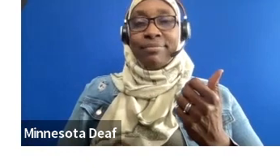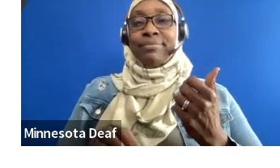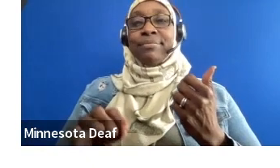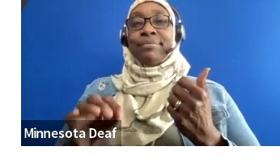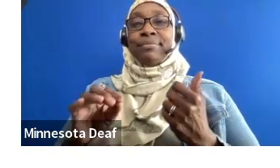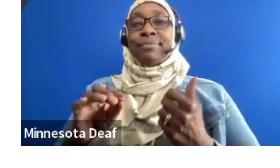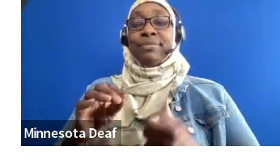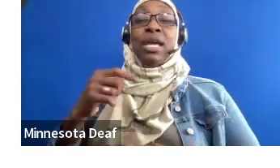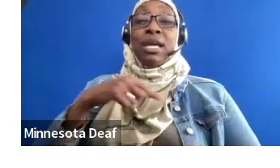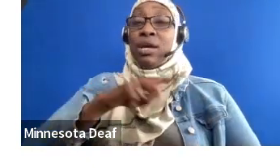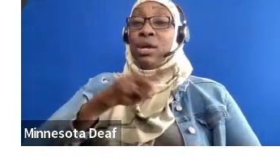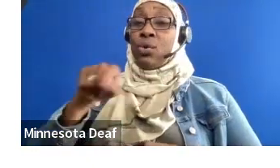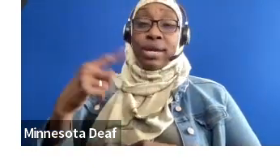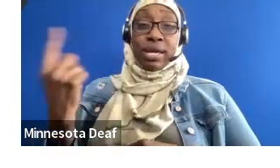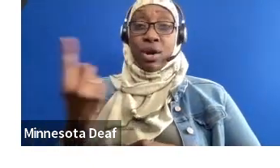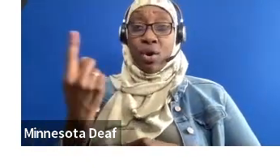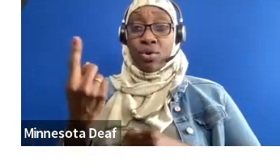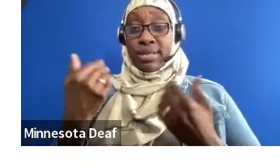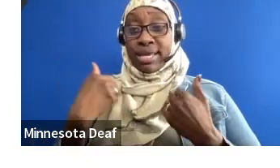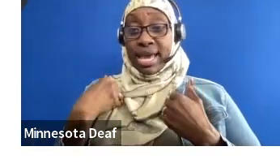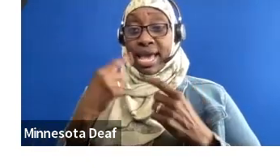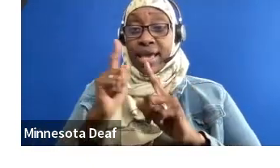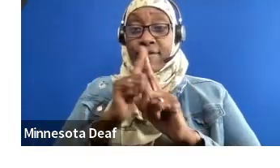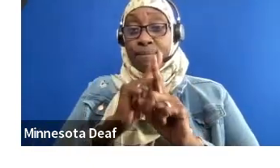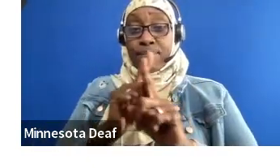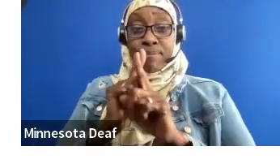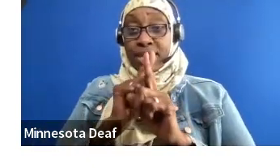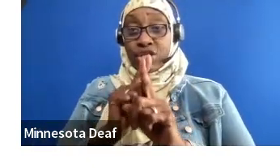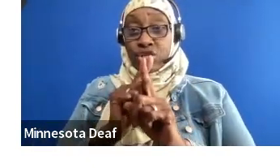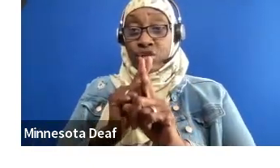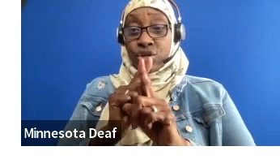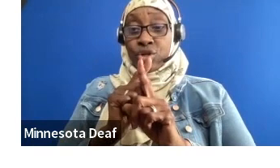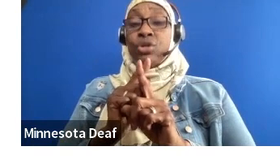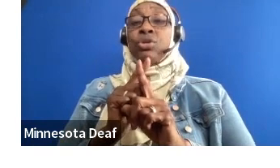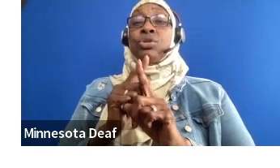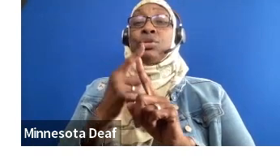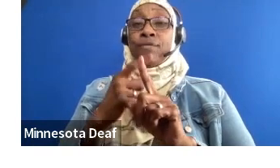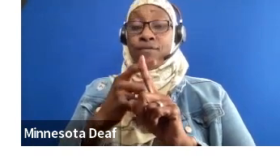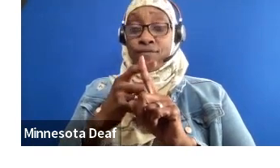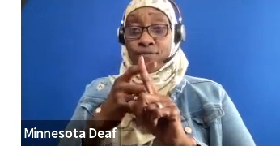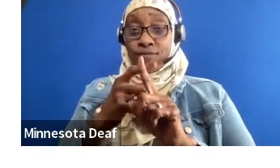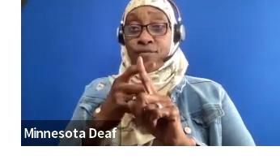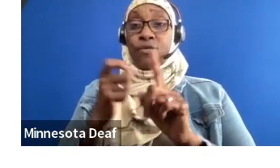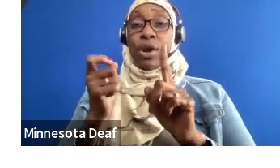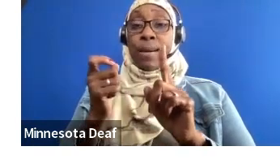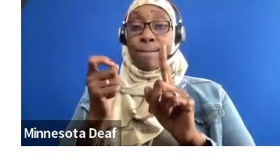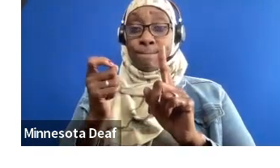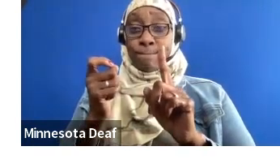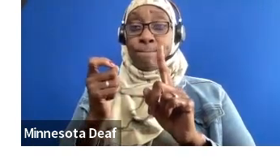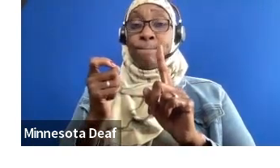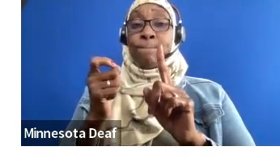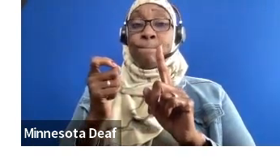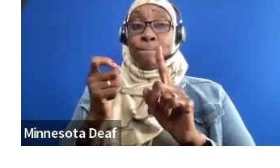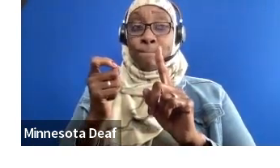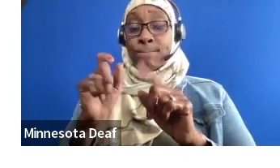moment. We do have our online mentoring platform, which is nationwide. And I think we do have some mentors who are, like, from other areas.